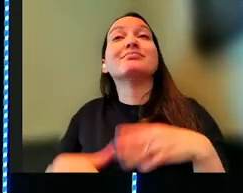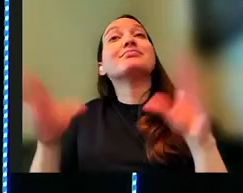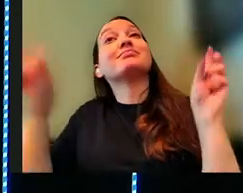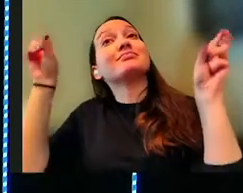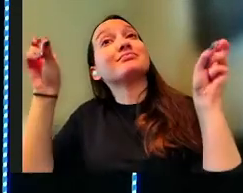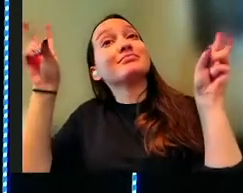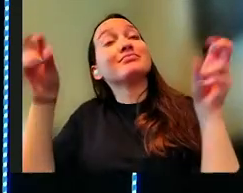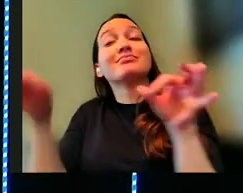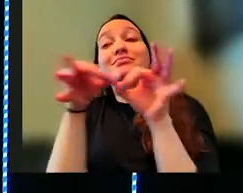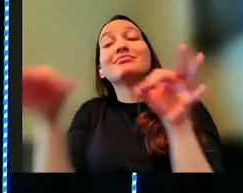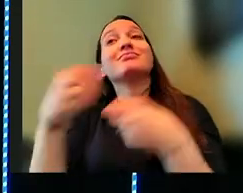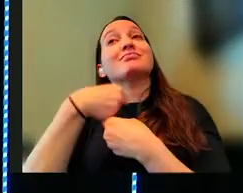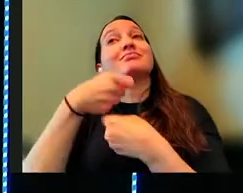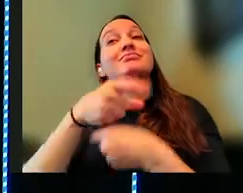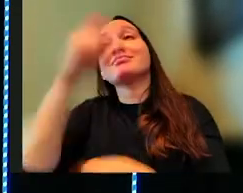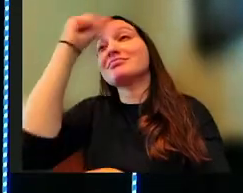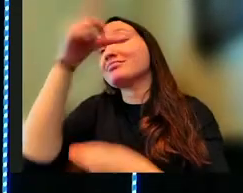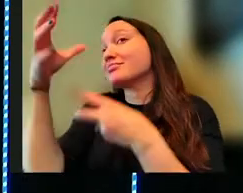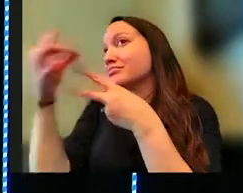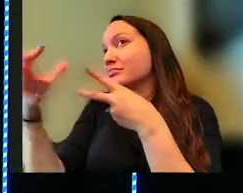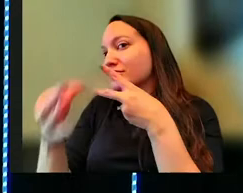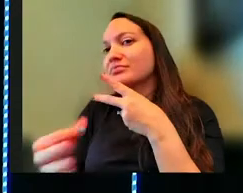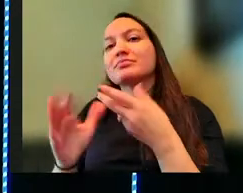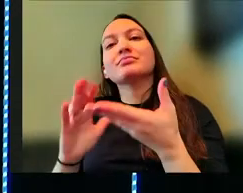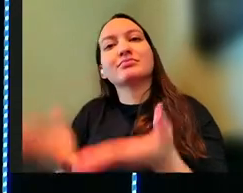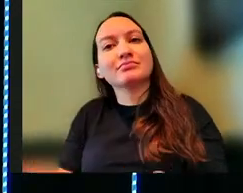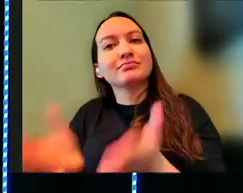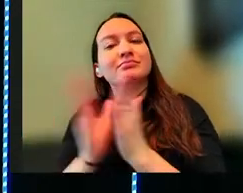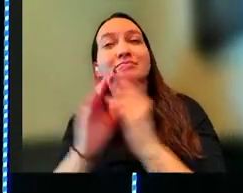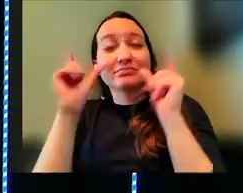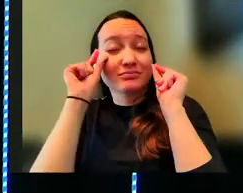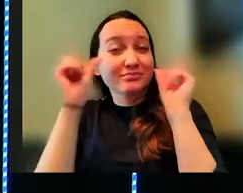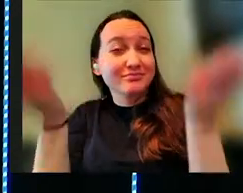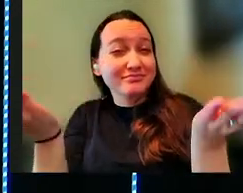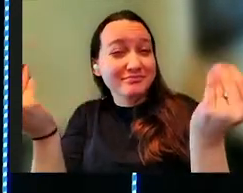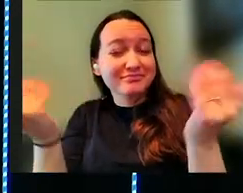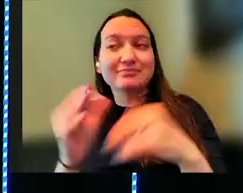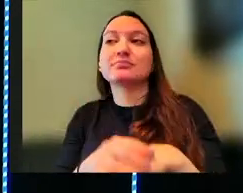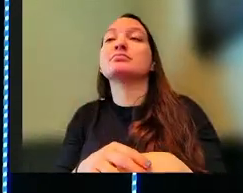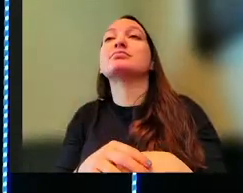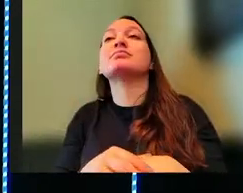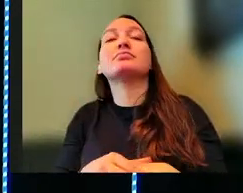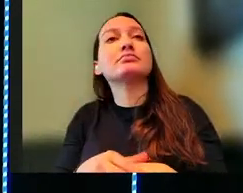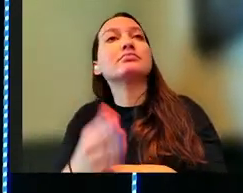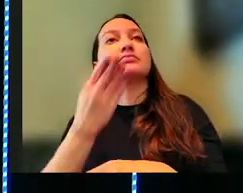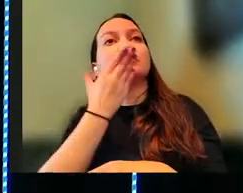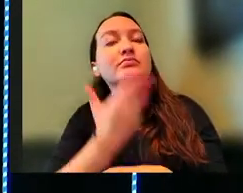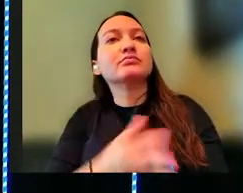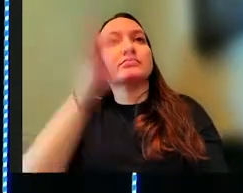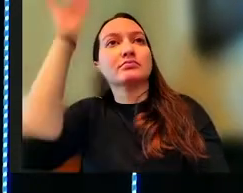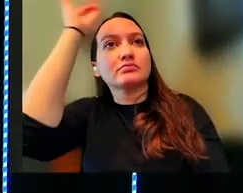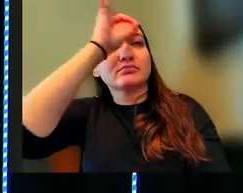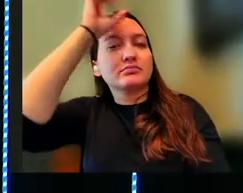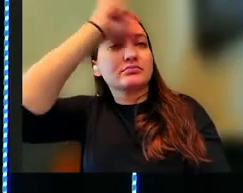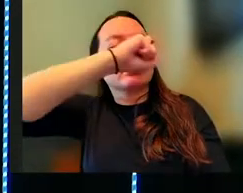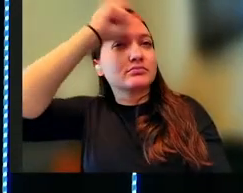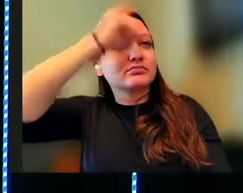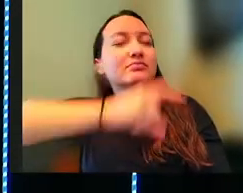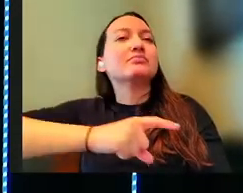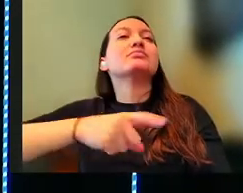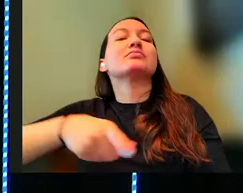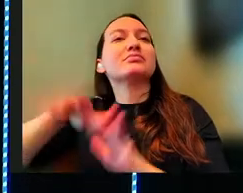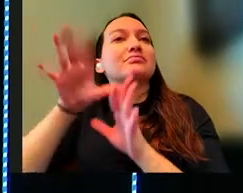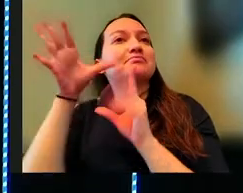choice, right? Come on, second service. We're in here. Let's wake it up. Let's go. Make the wise choice, right? I mean,